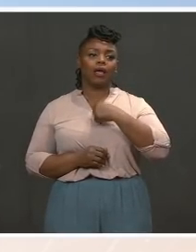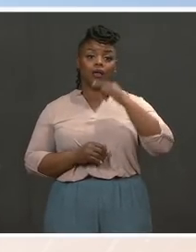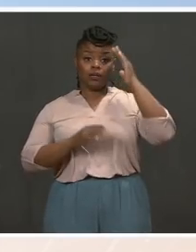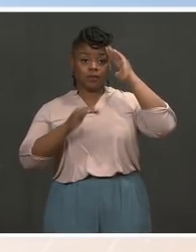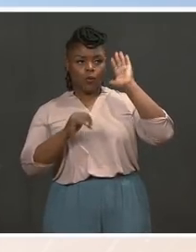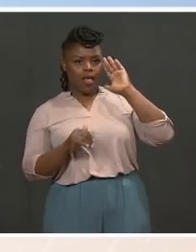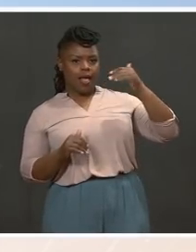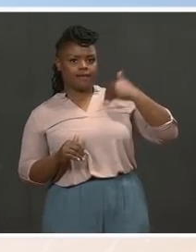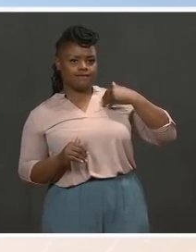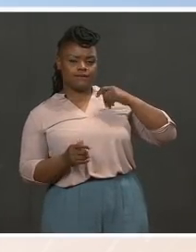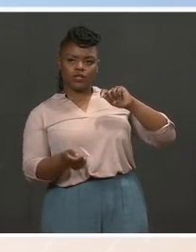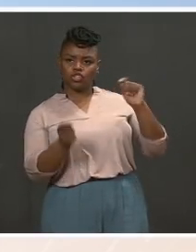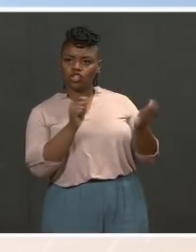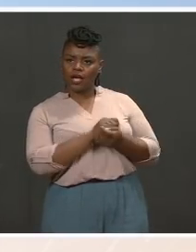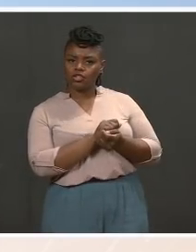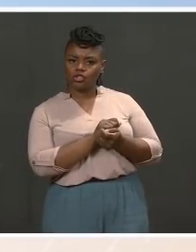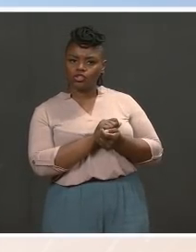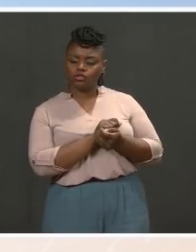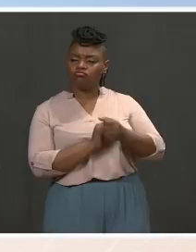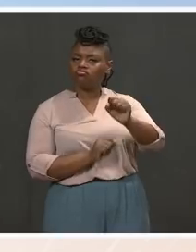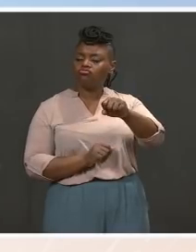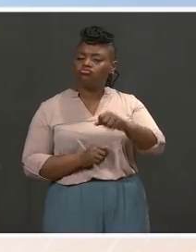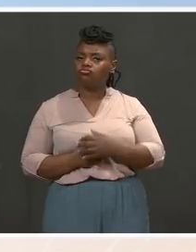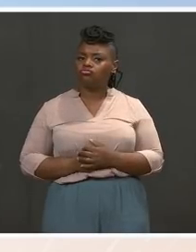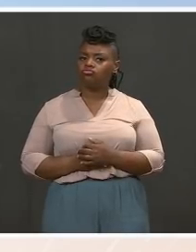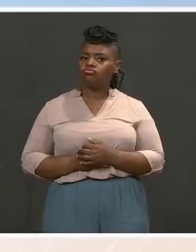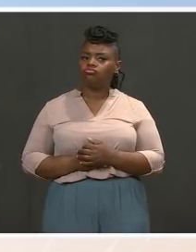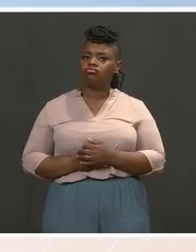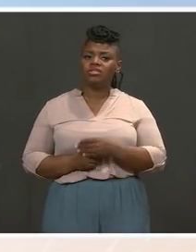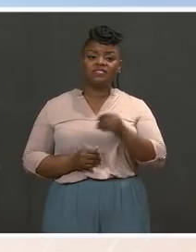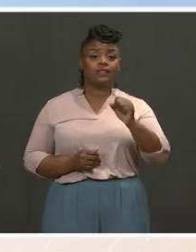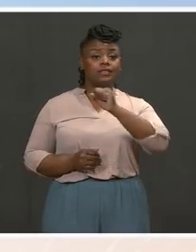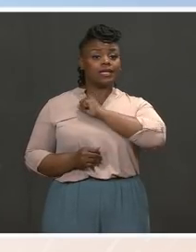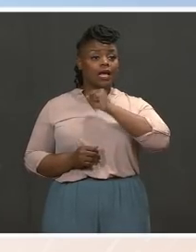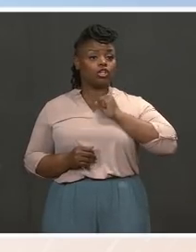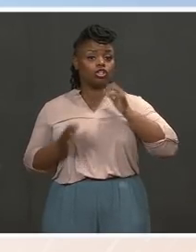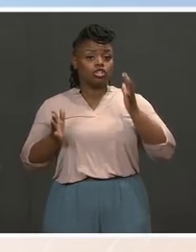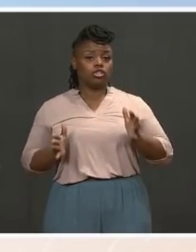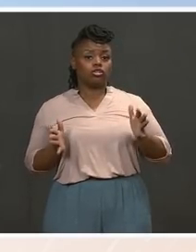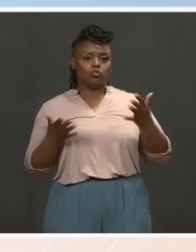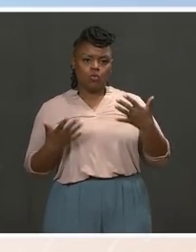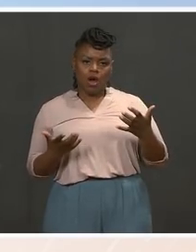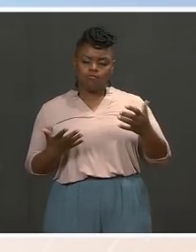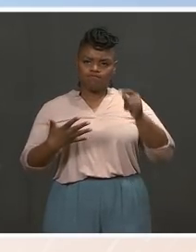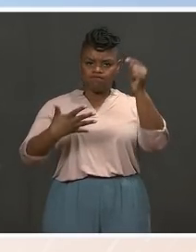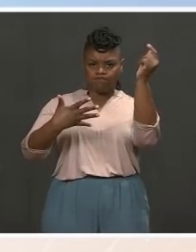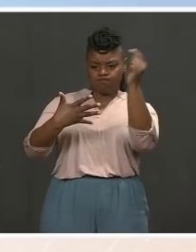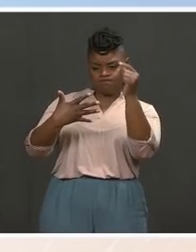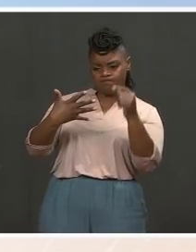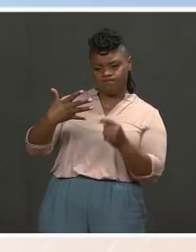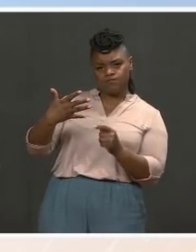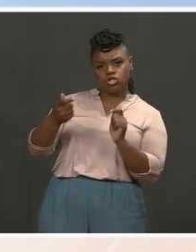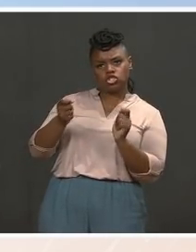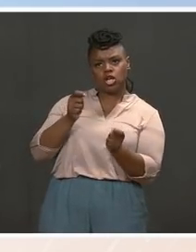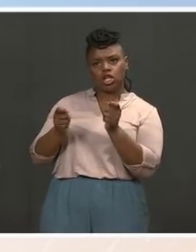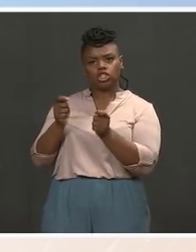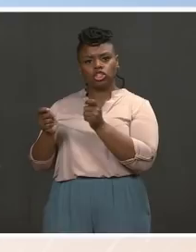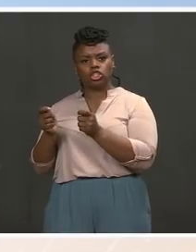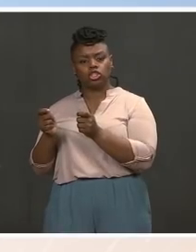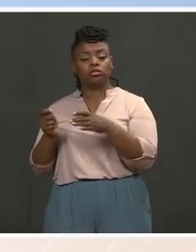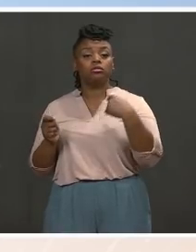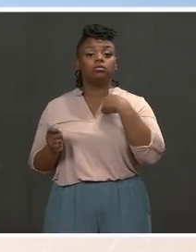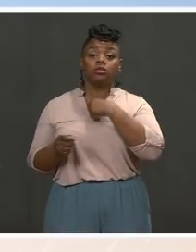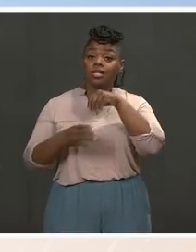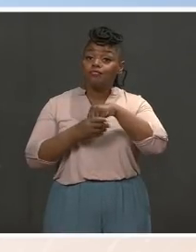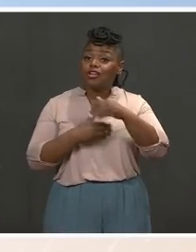believe, have alluded to that being a possibility and things they'd like to see changed. So it's working its way through the process. We get regular updates.